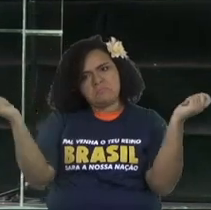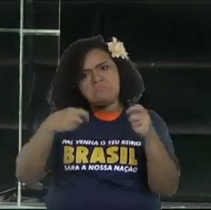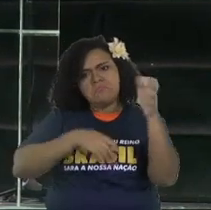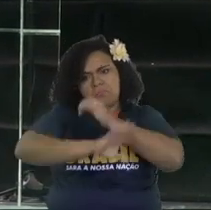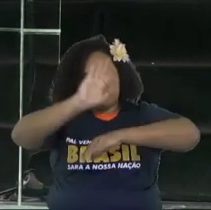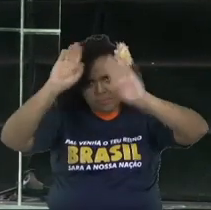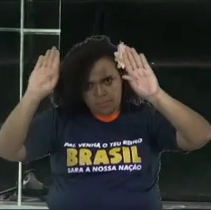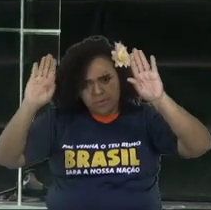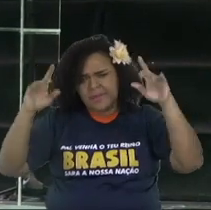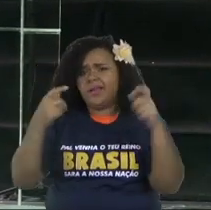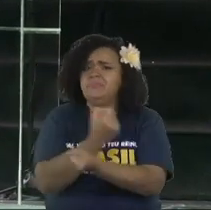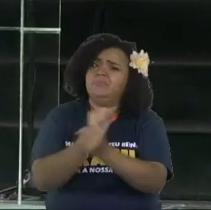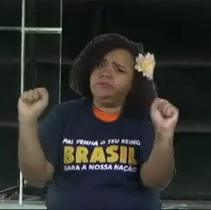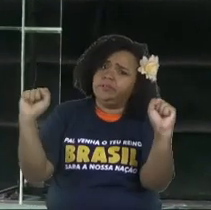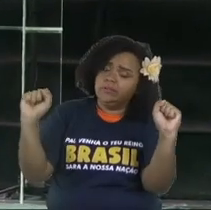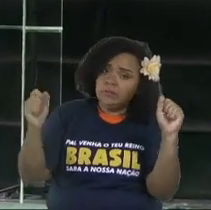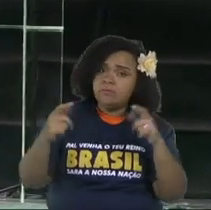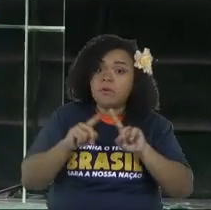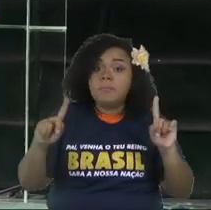Why does he say this?